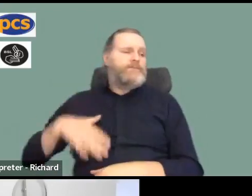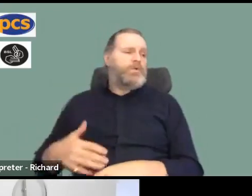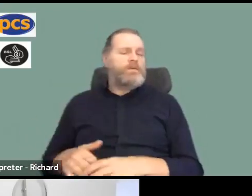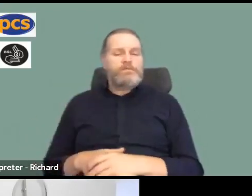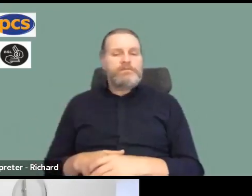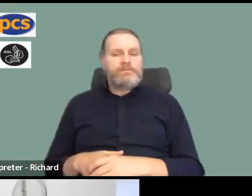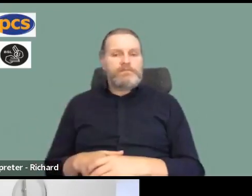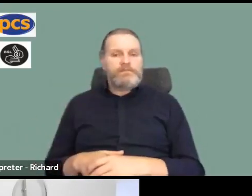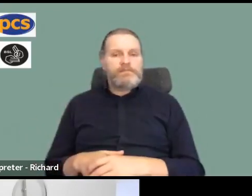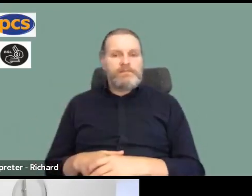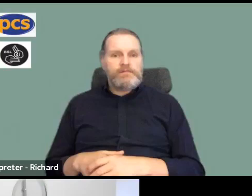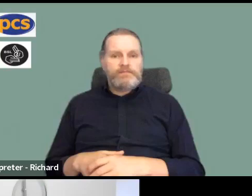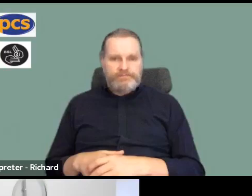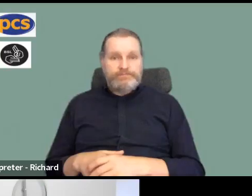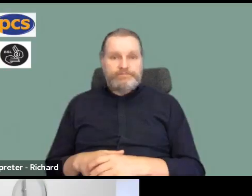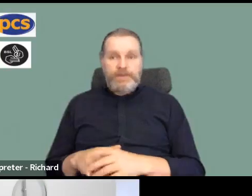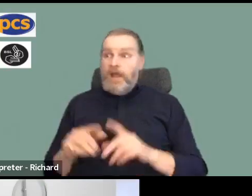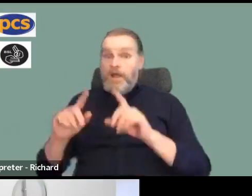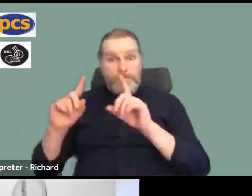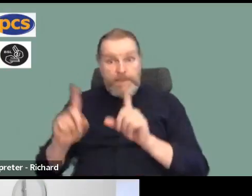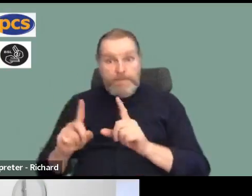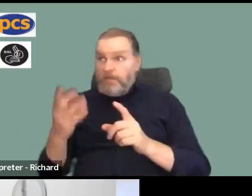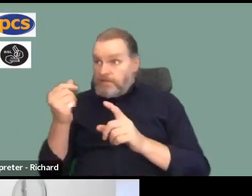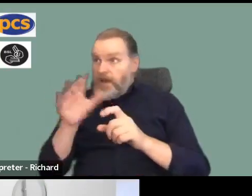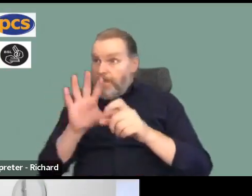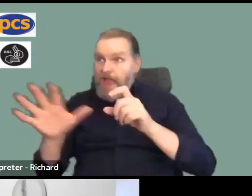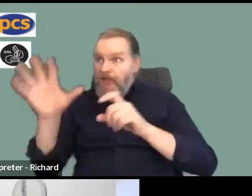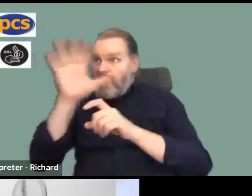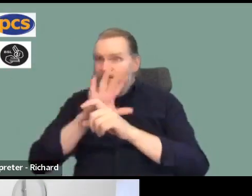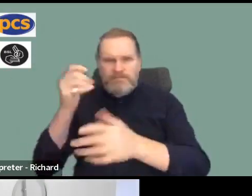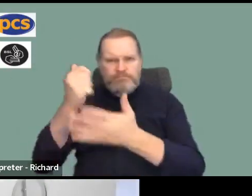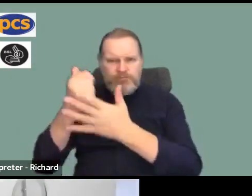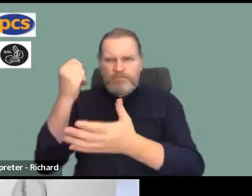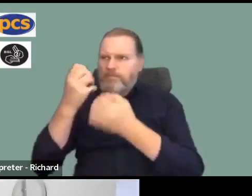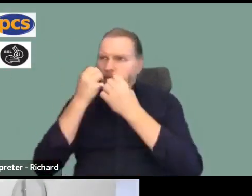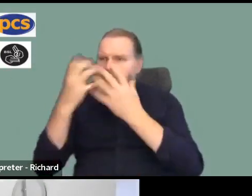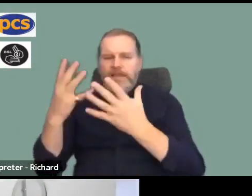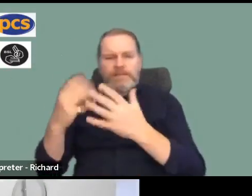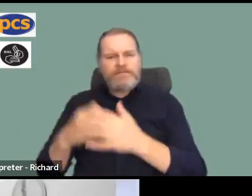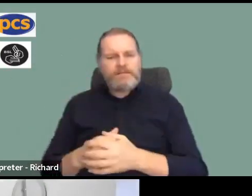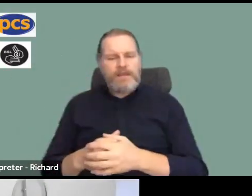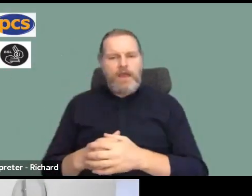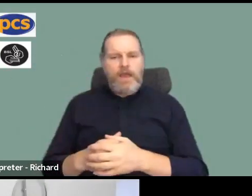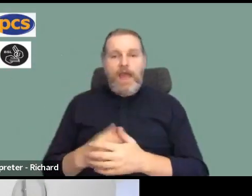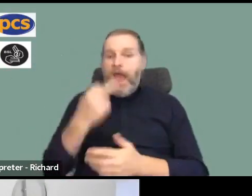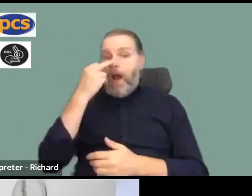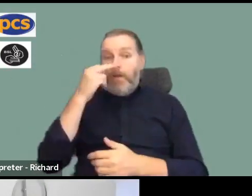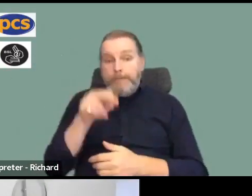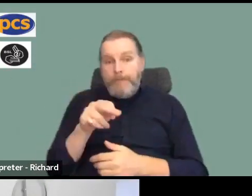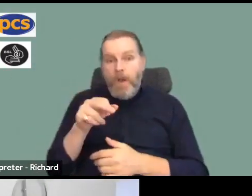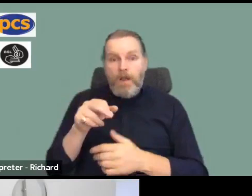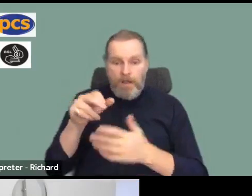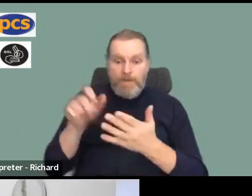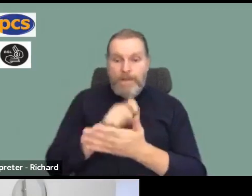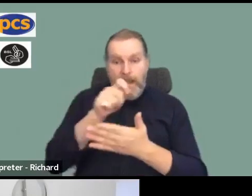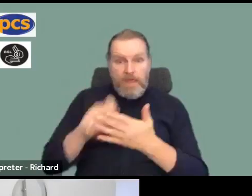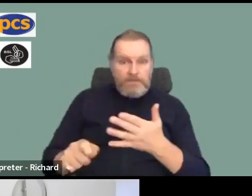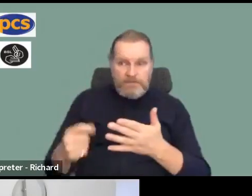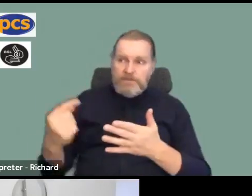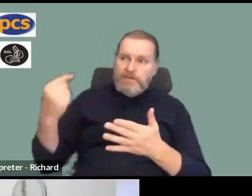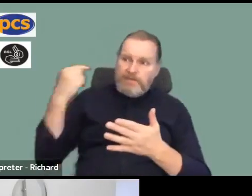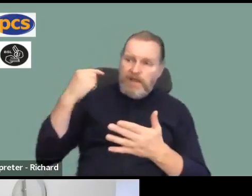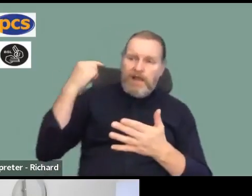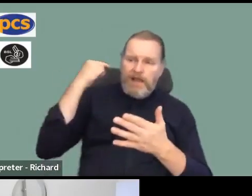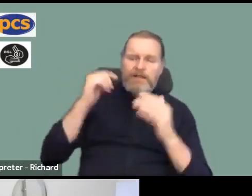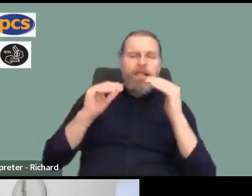voting for action in enormous numbers. You know, the indicative ballot we had, and the last two statutory ballots, didn't quite